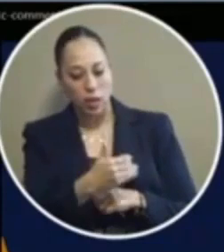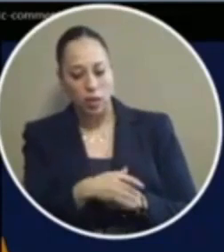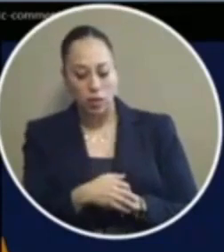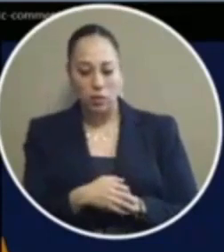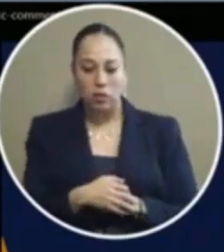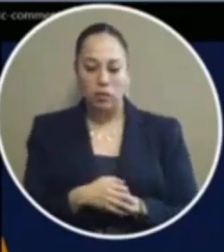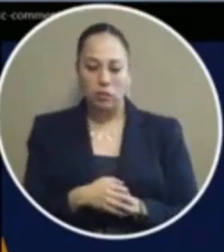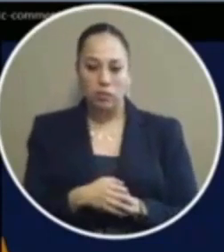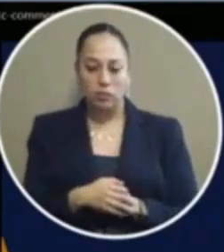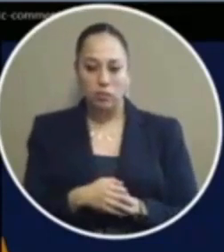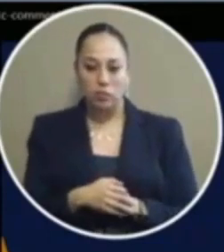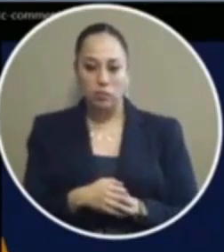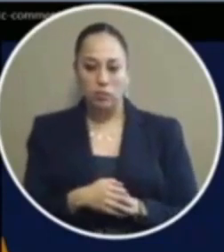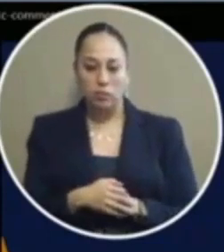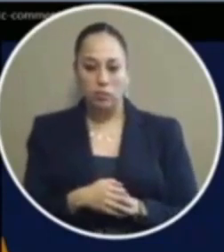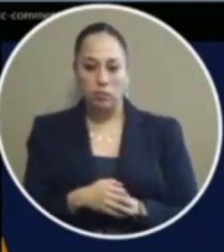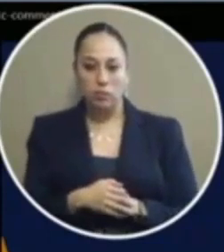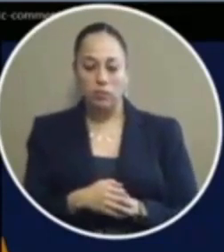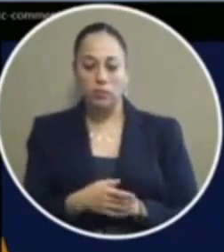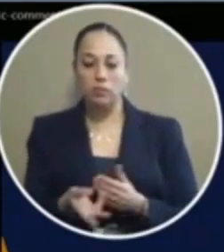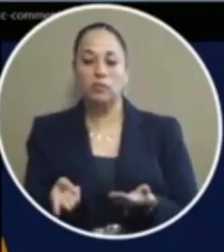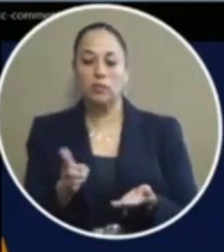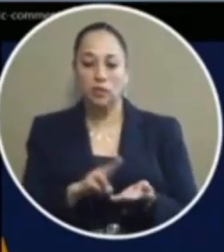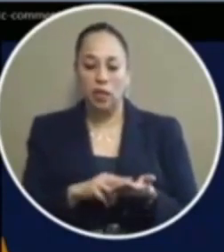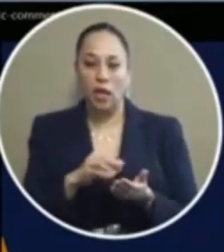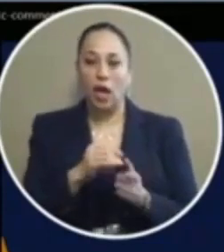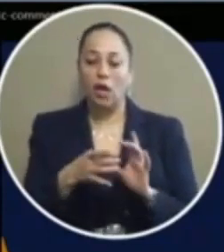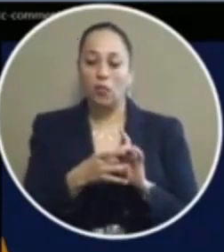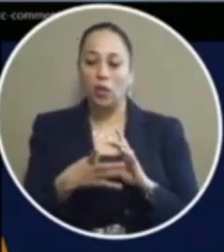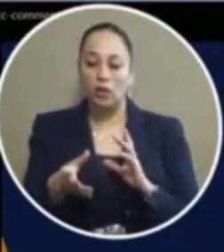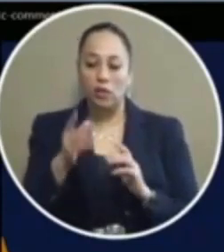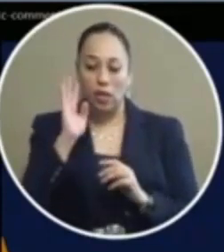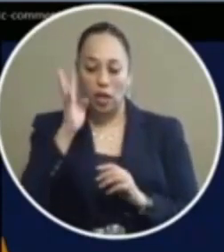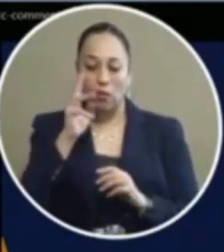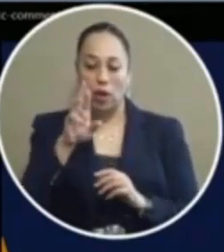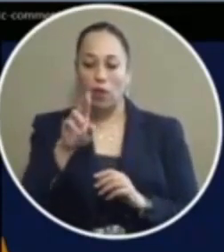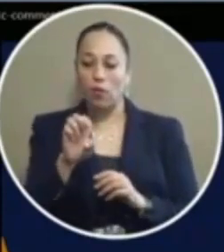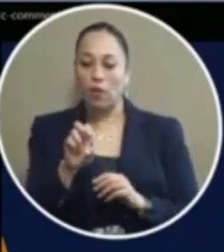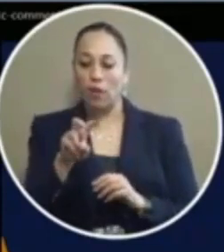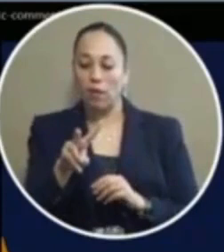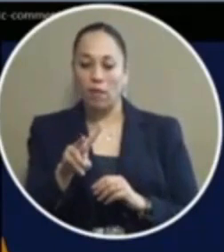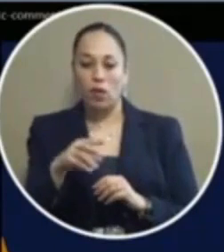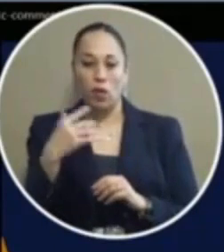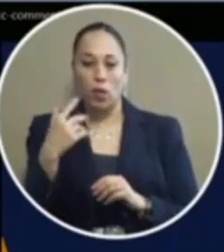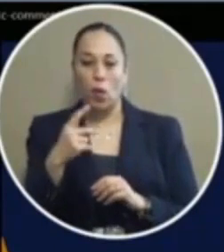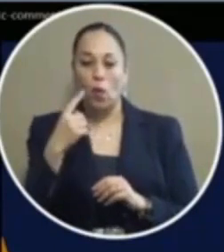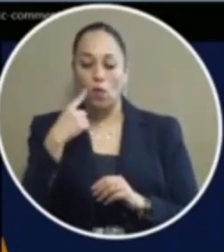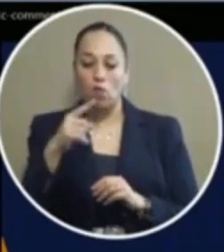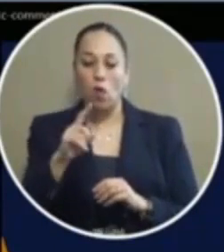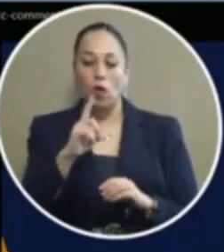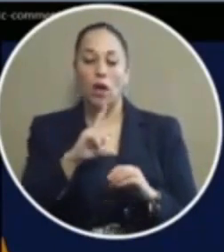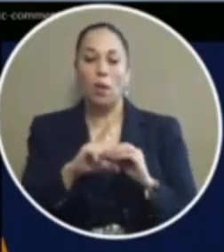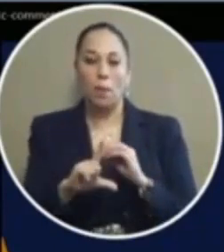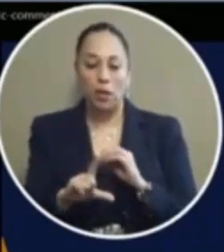uh sight and release would create a revenue stream for el paso